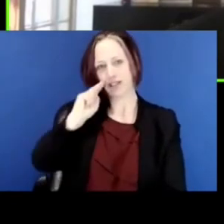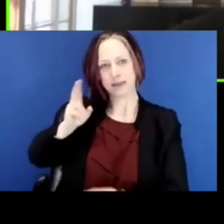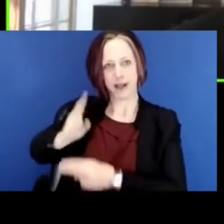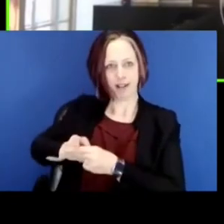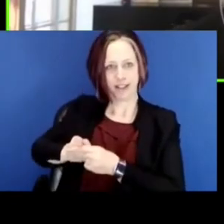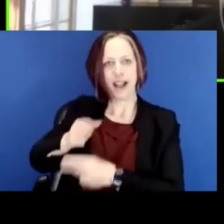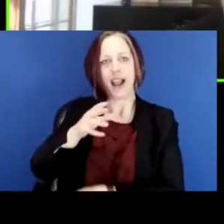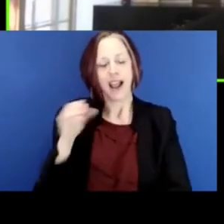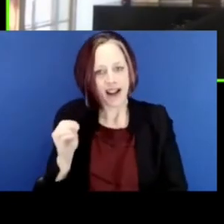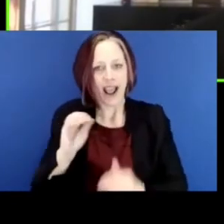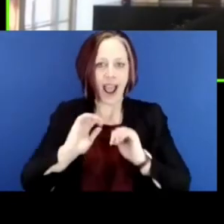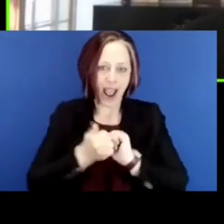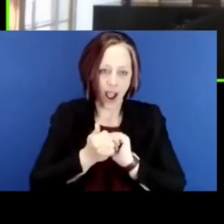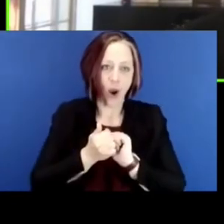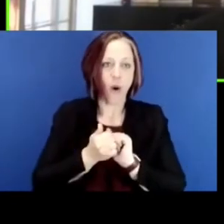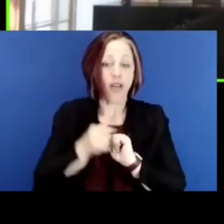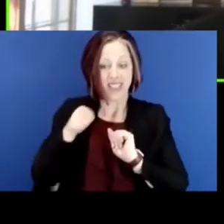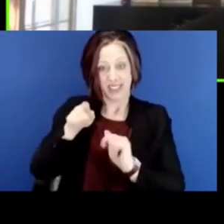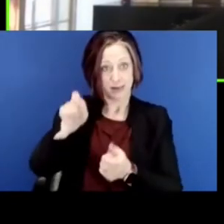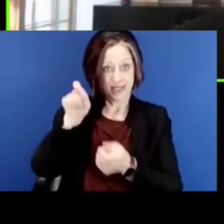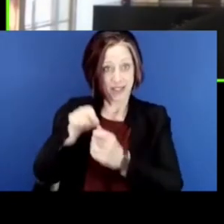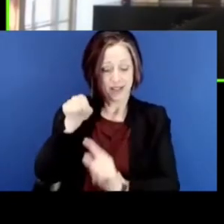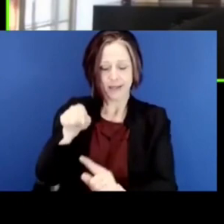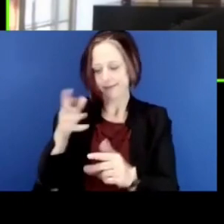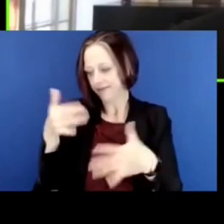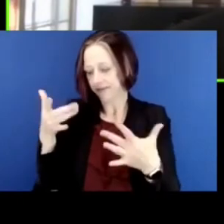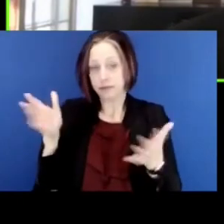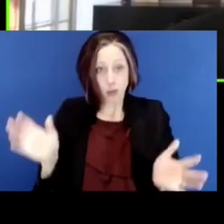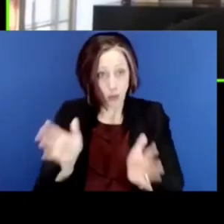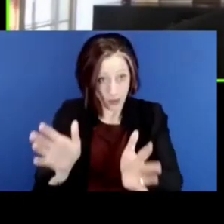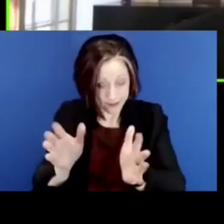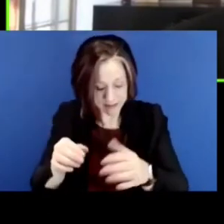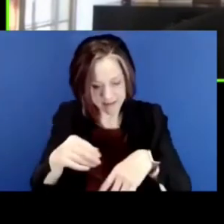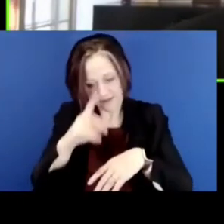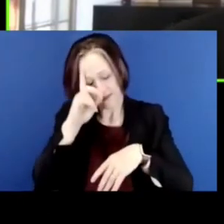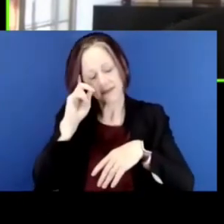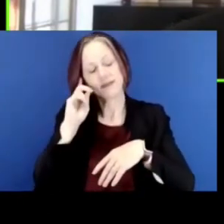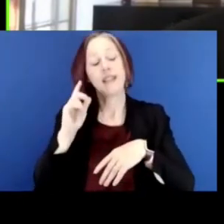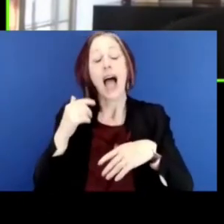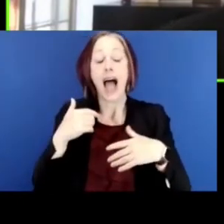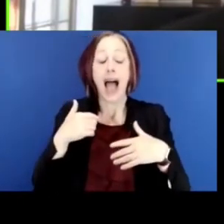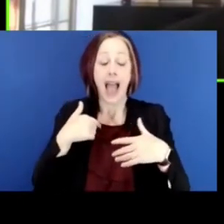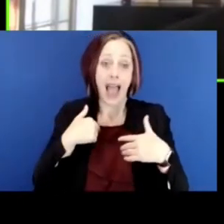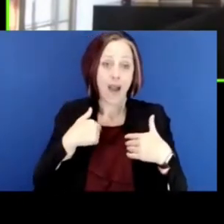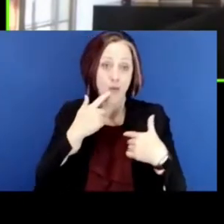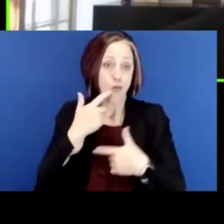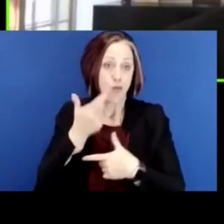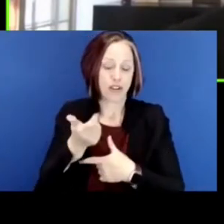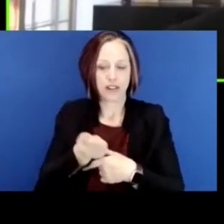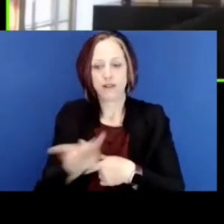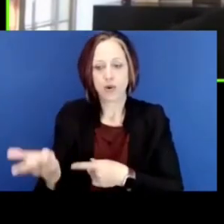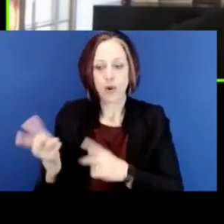and then how this particular move forward. I have watched a few